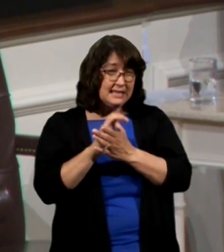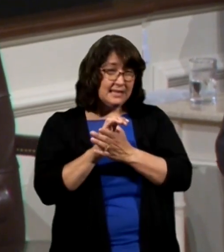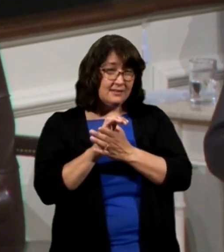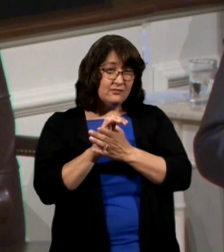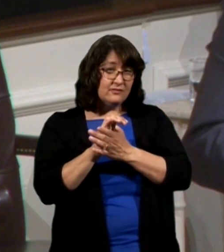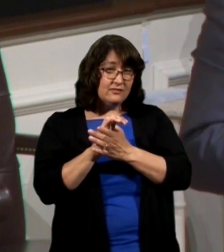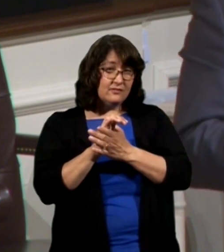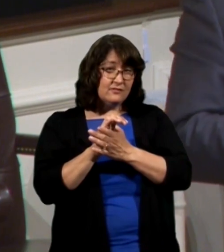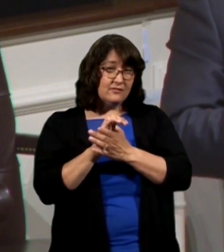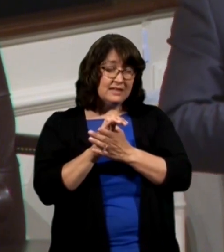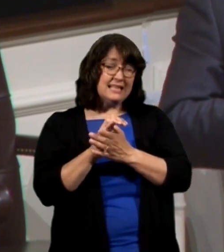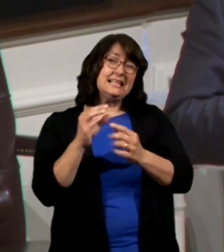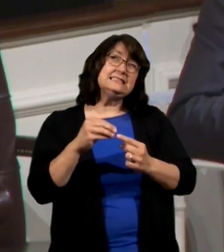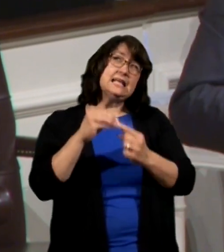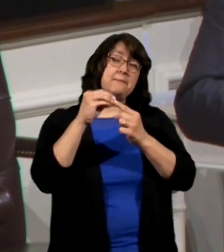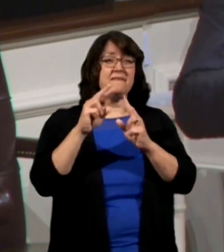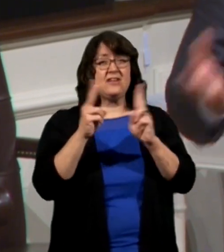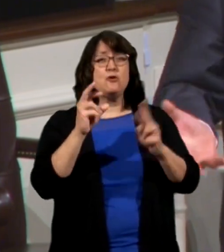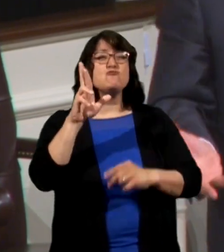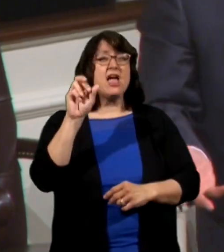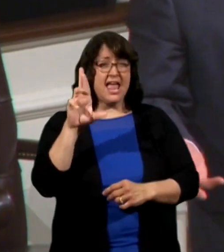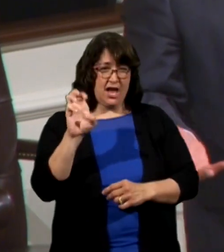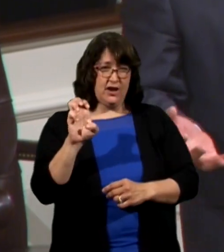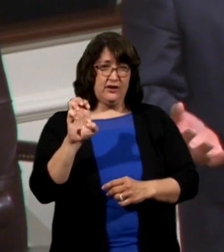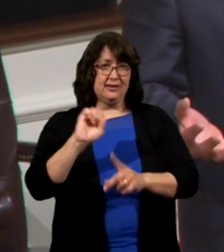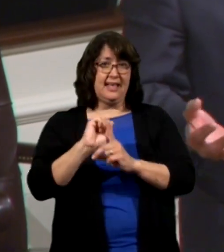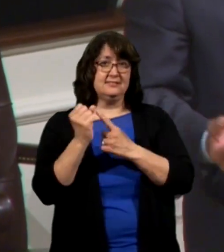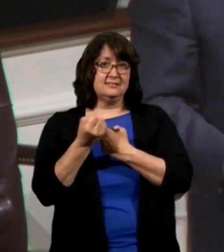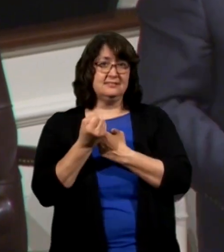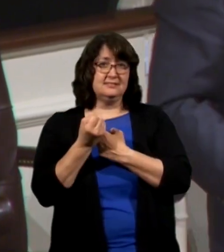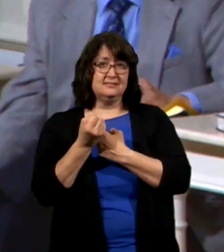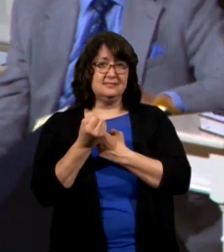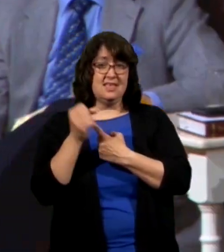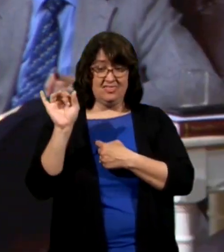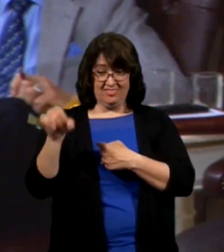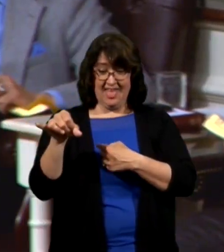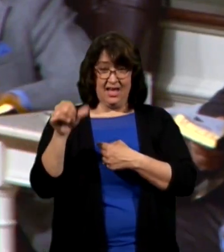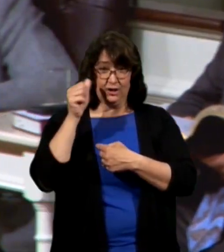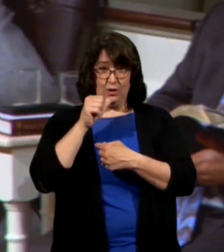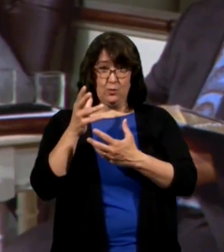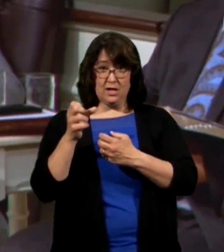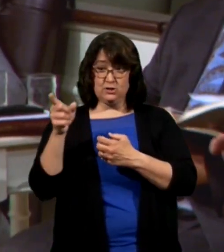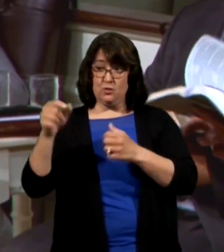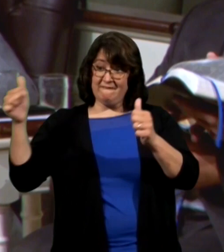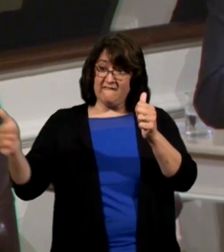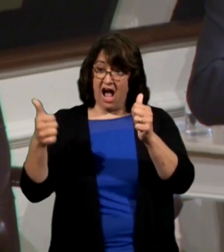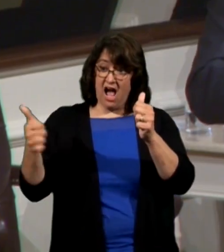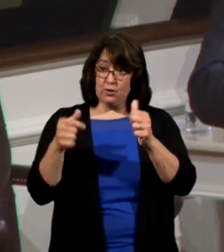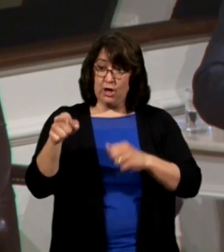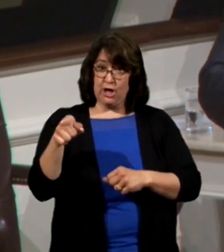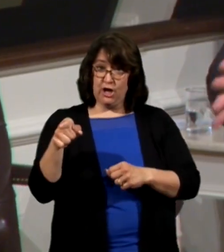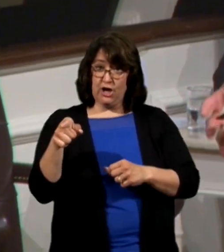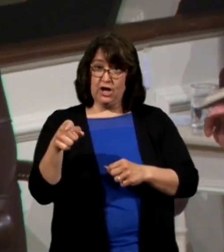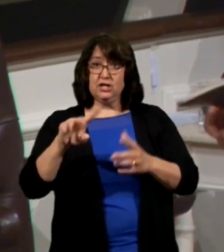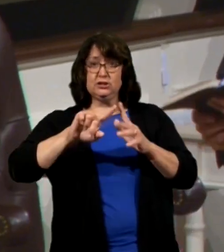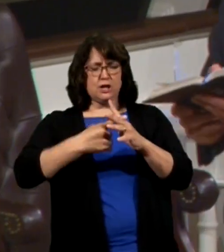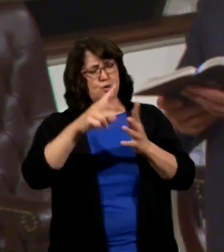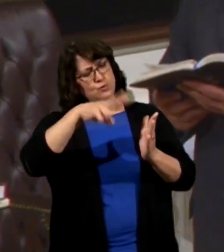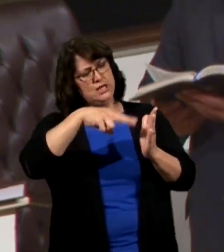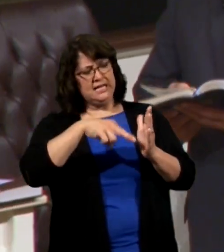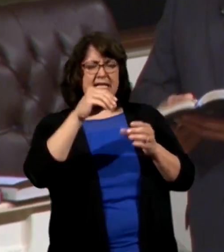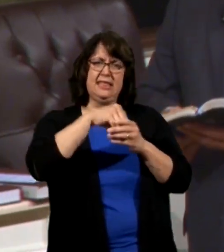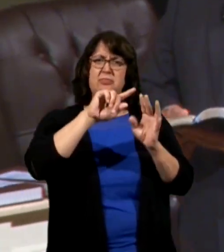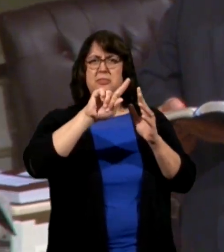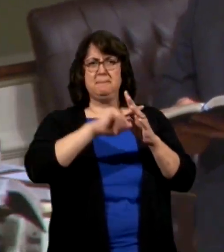except in very very rare cases that she wants you to follow her around and start reading in the